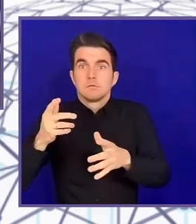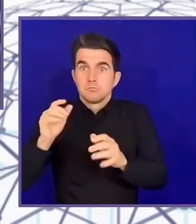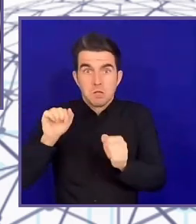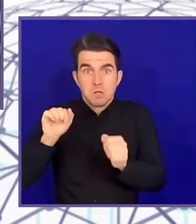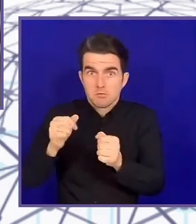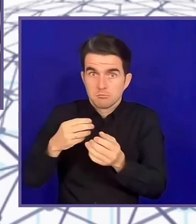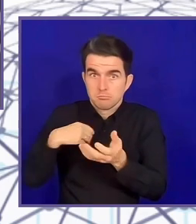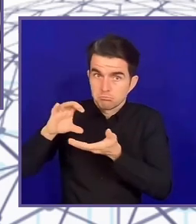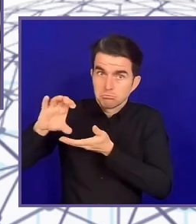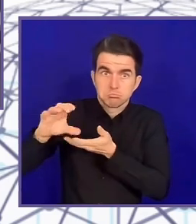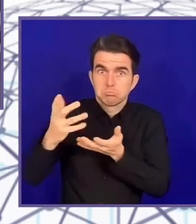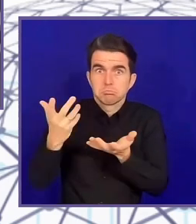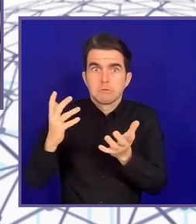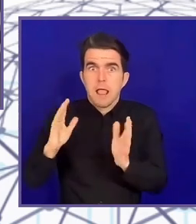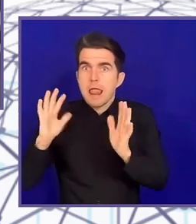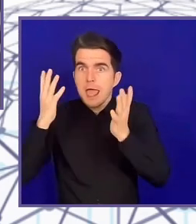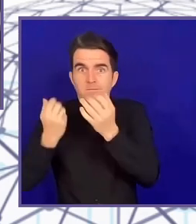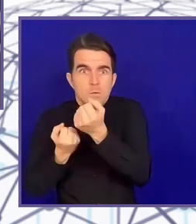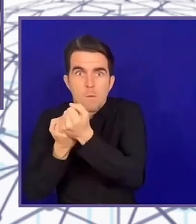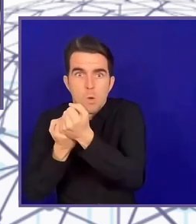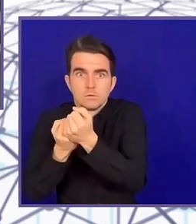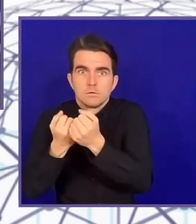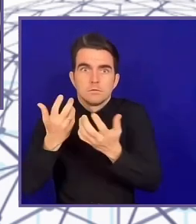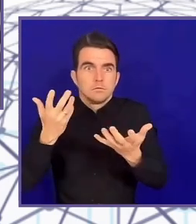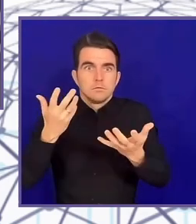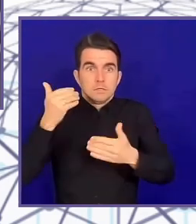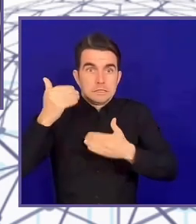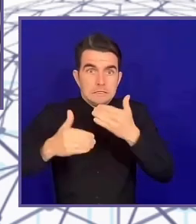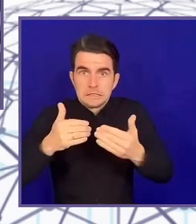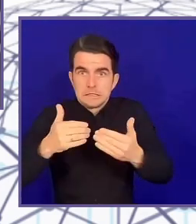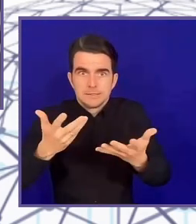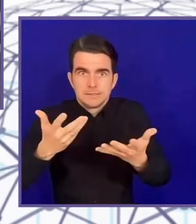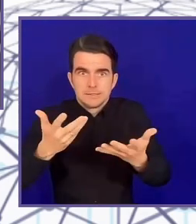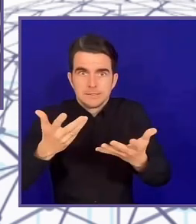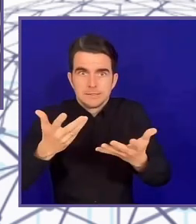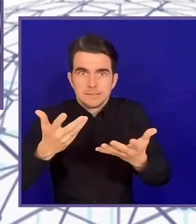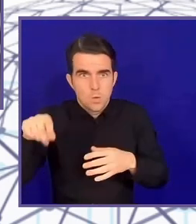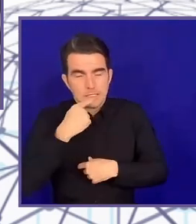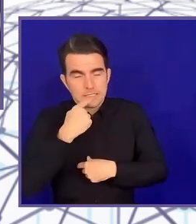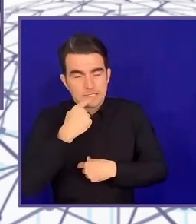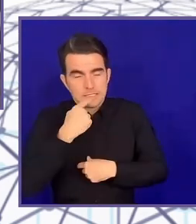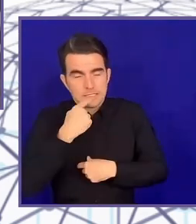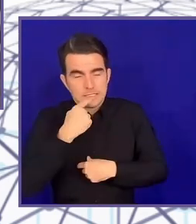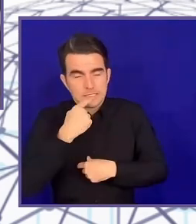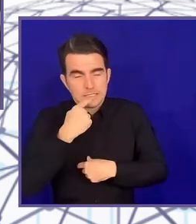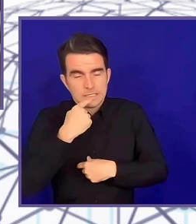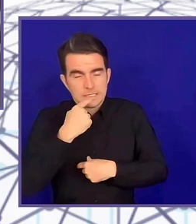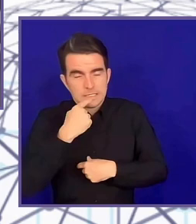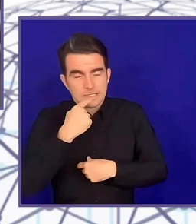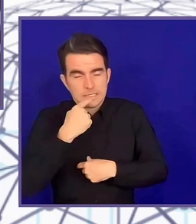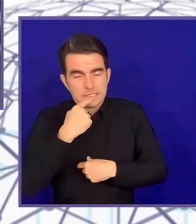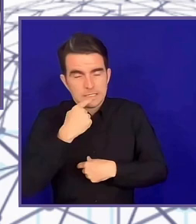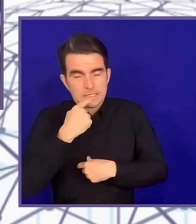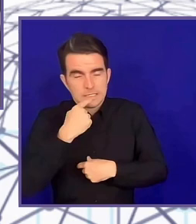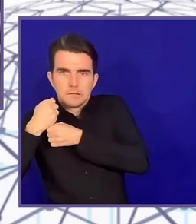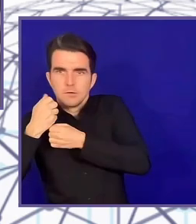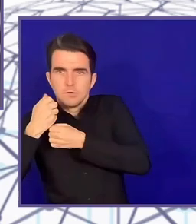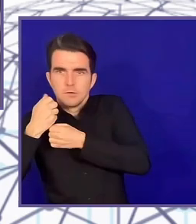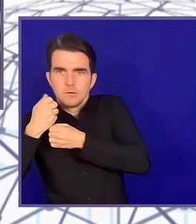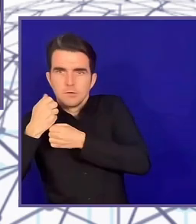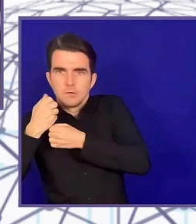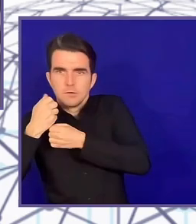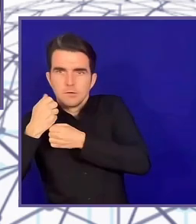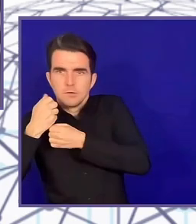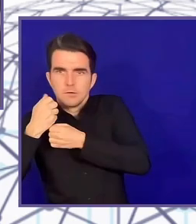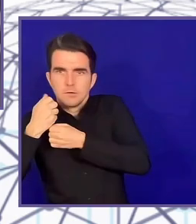five, six, seven years not actually being given the real opportunities to scale whilst constantly being dangled with the